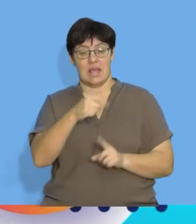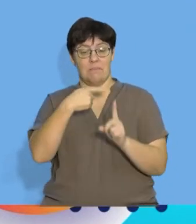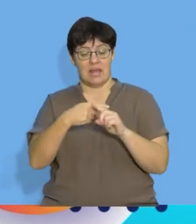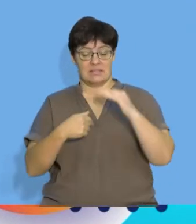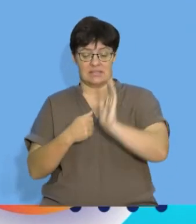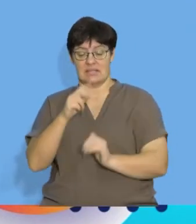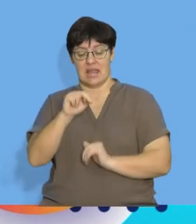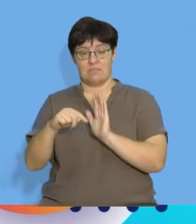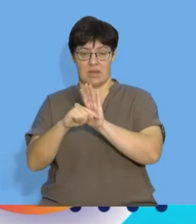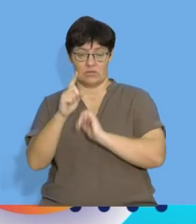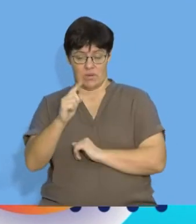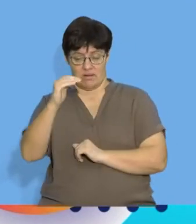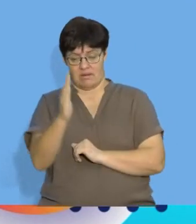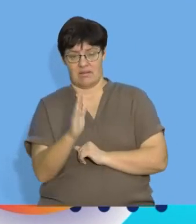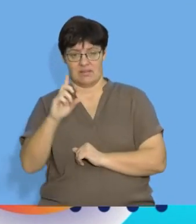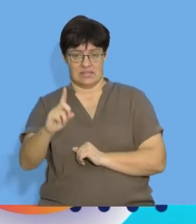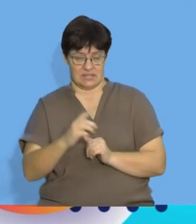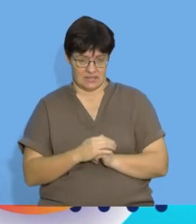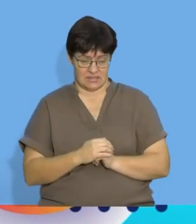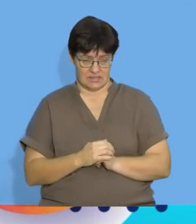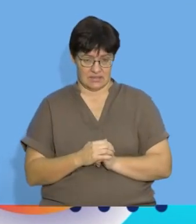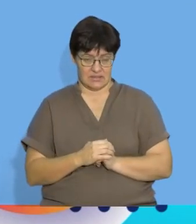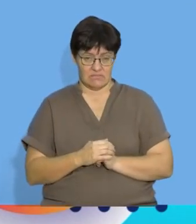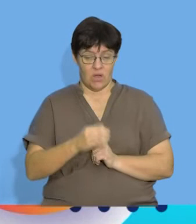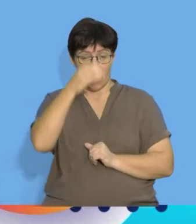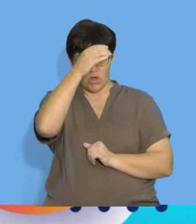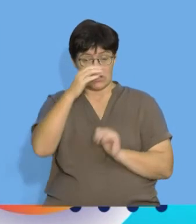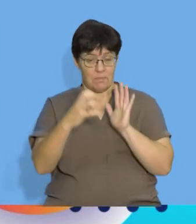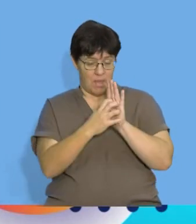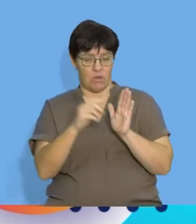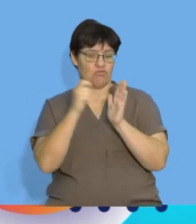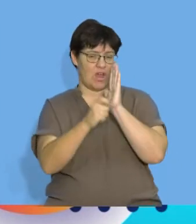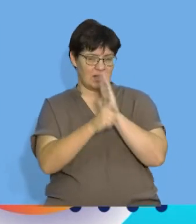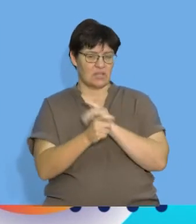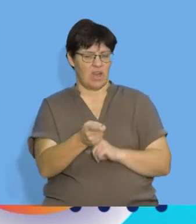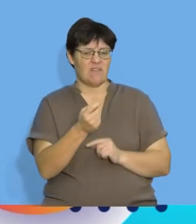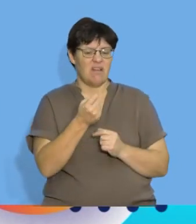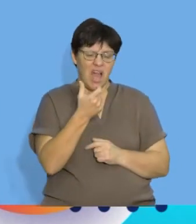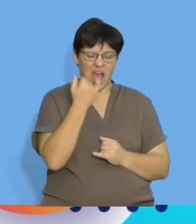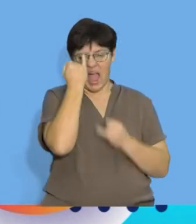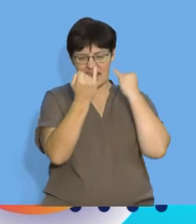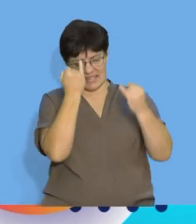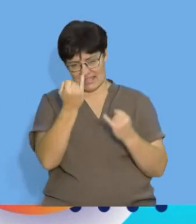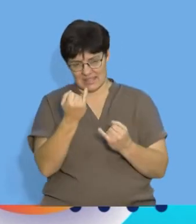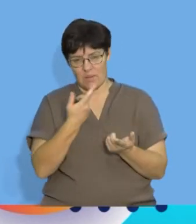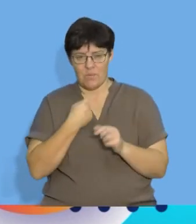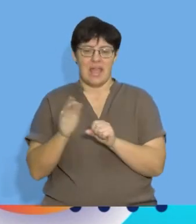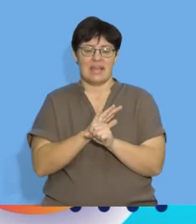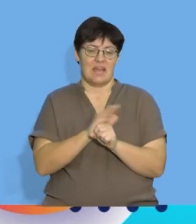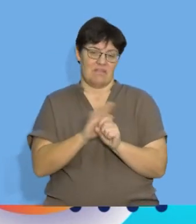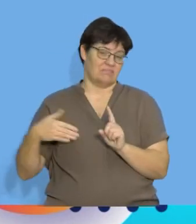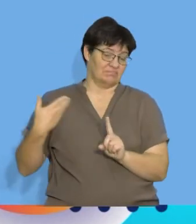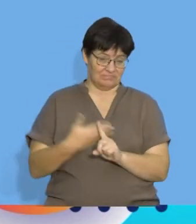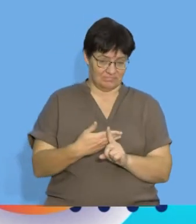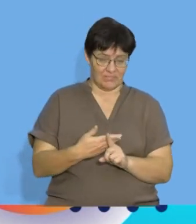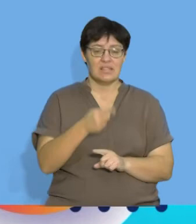to A plus N minus 1D I'm going to write on the concept map behind me just to give us a few more ideas of what